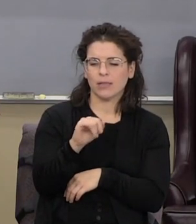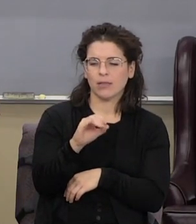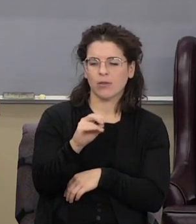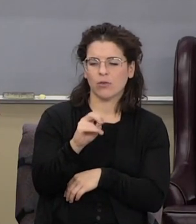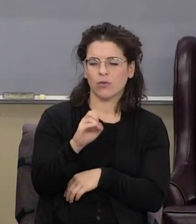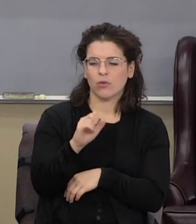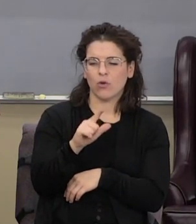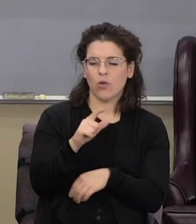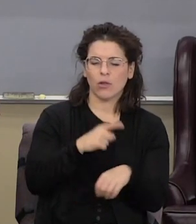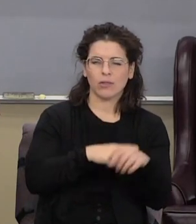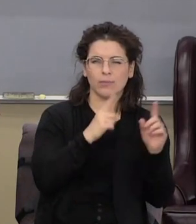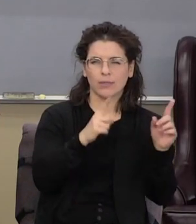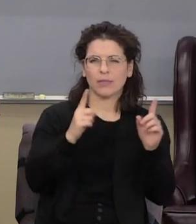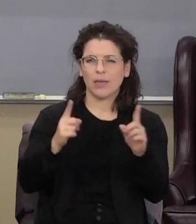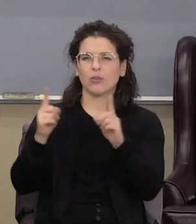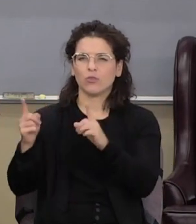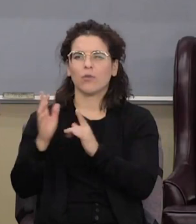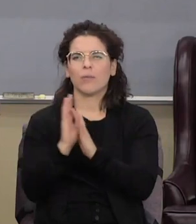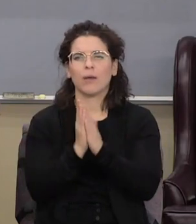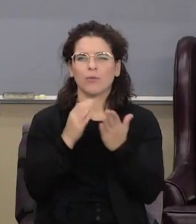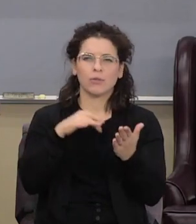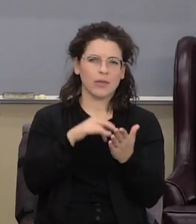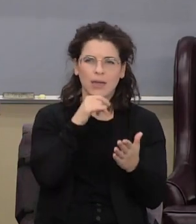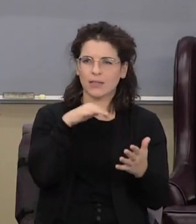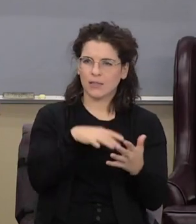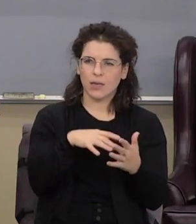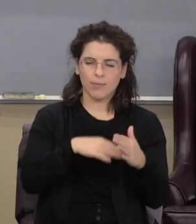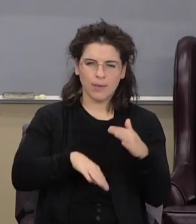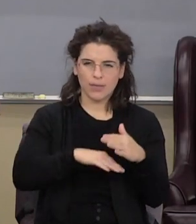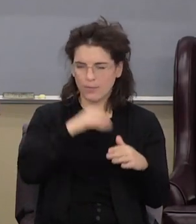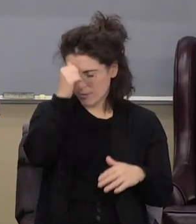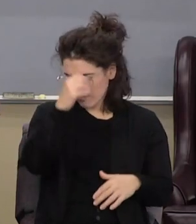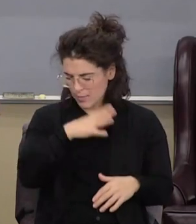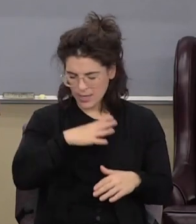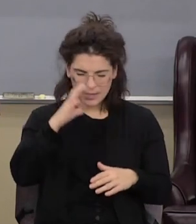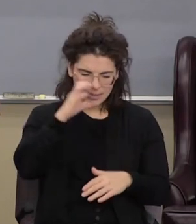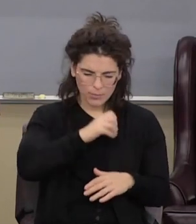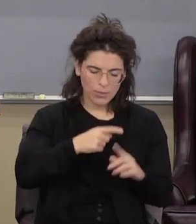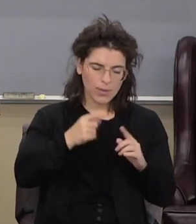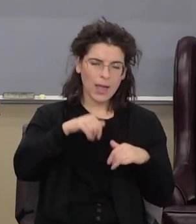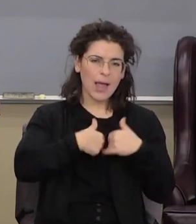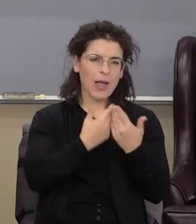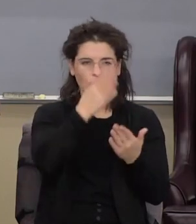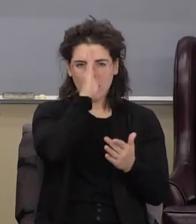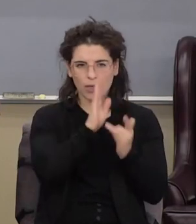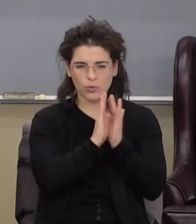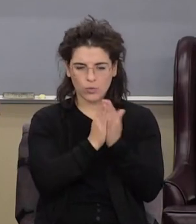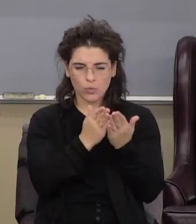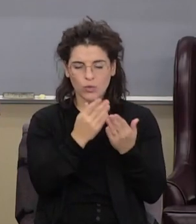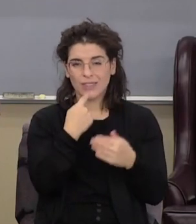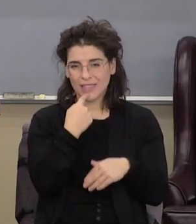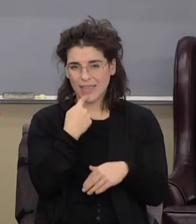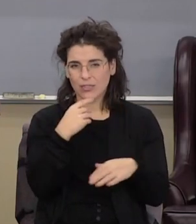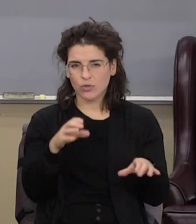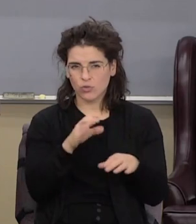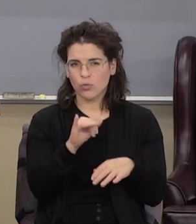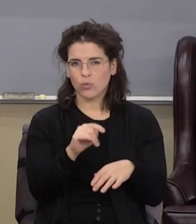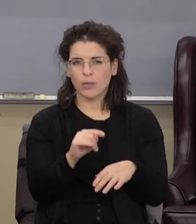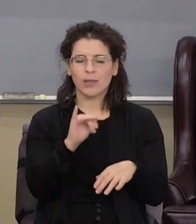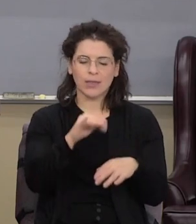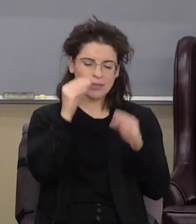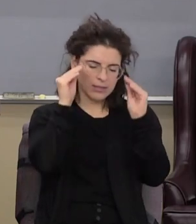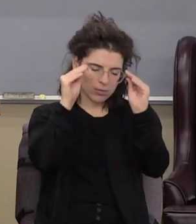based upon a man's estimation, but based upon the way God's word tells you to do it, since that's the instruction comes out of the scripture.